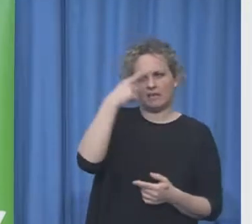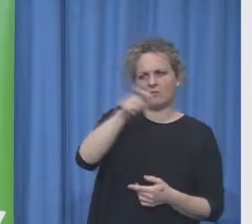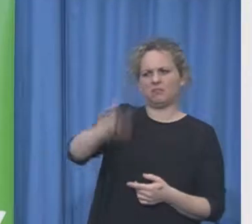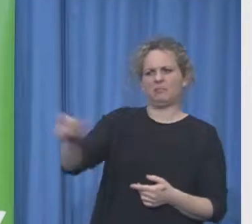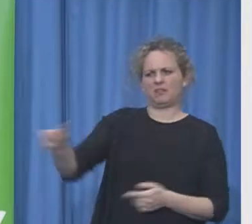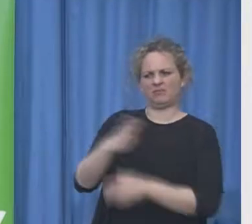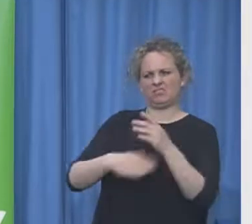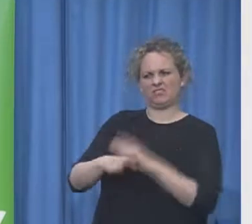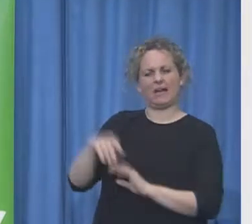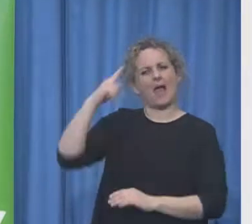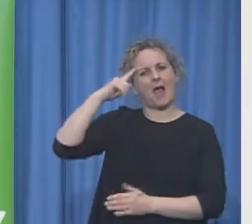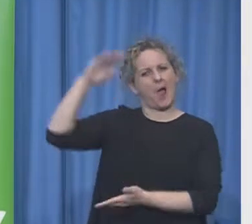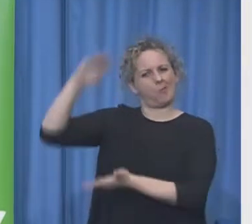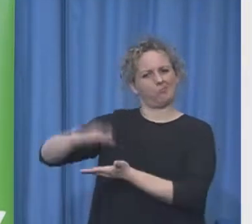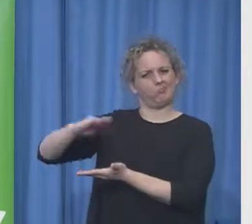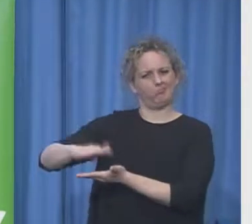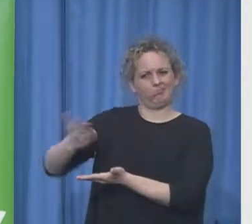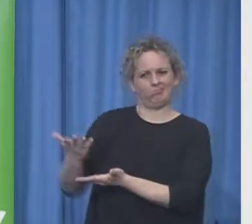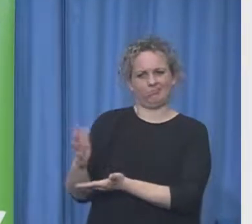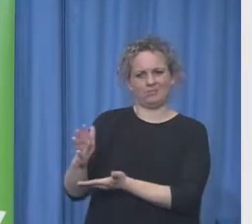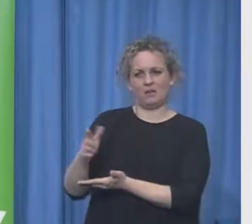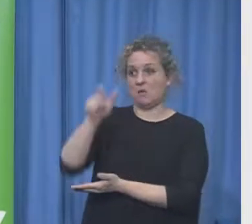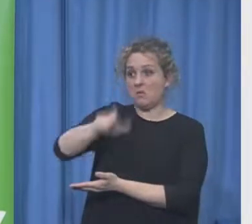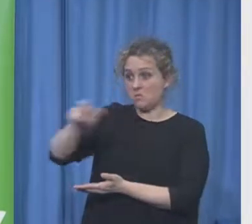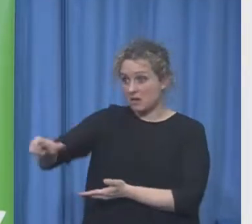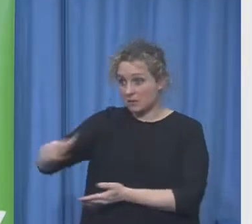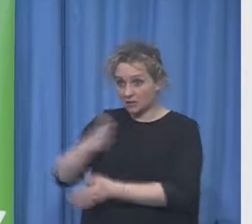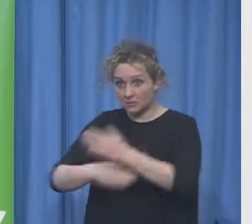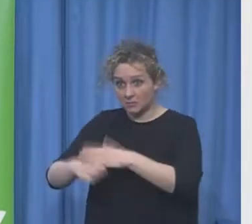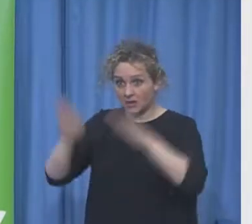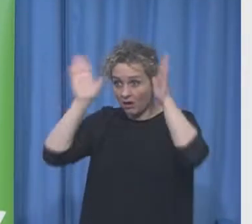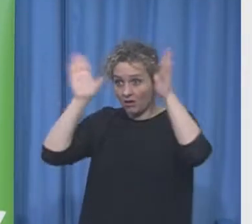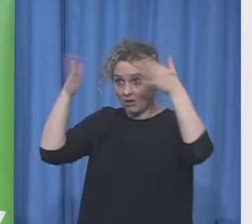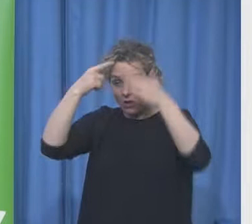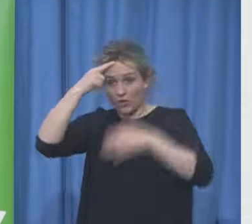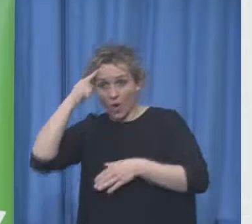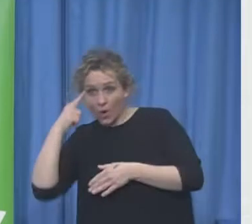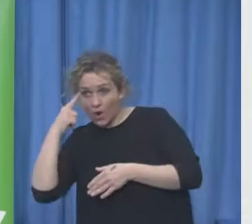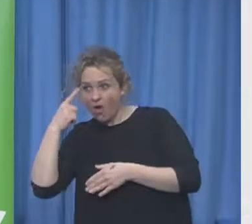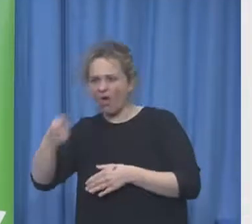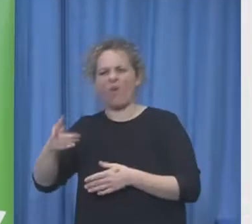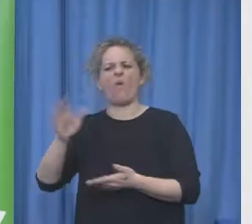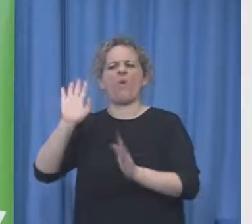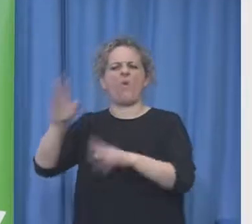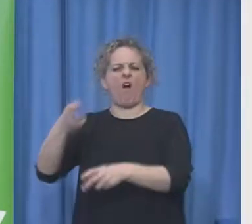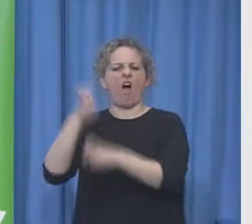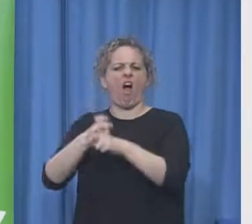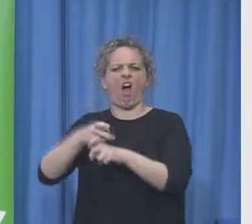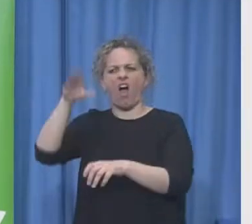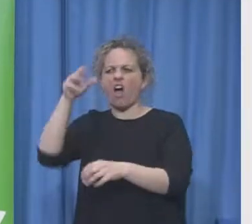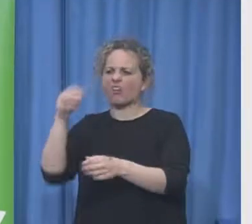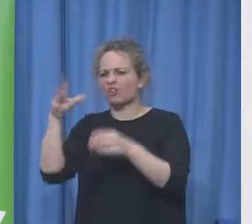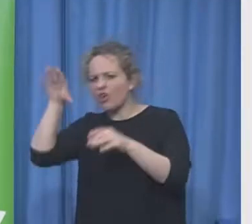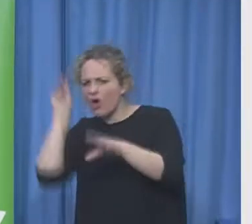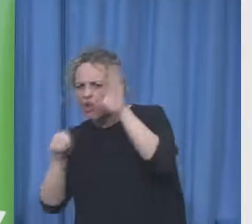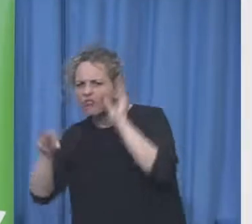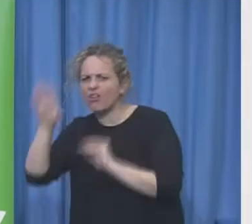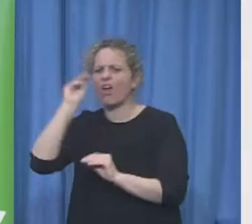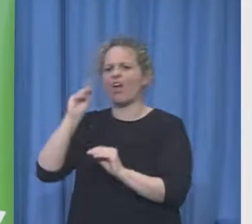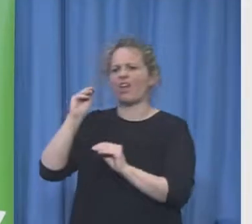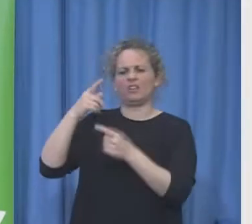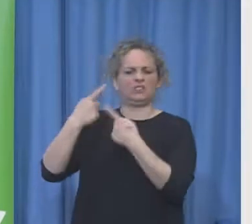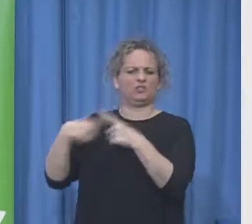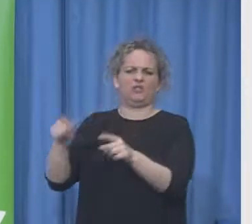frustrating a lot of people assume that being autistic is a pity or that it's some kind of deficit whereas in reality our